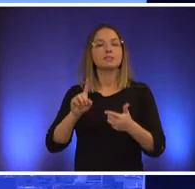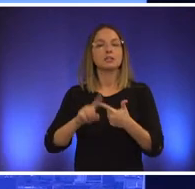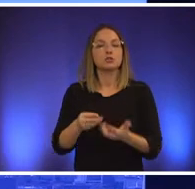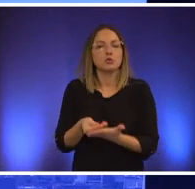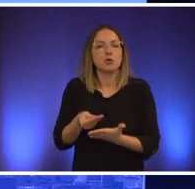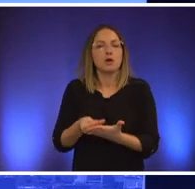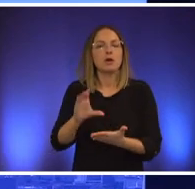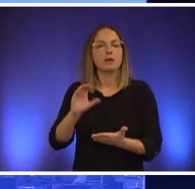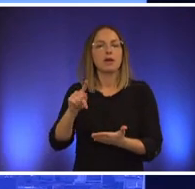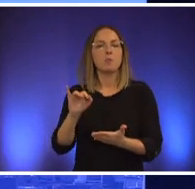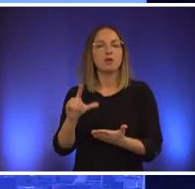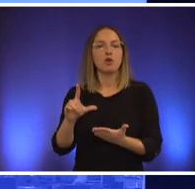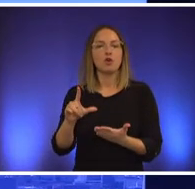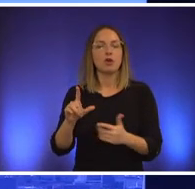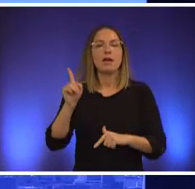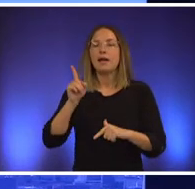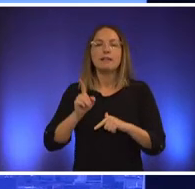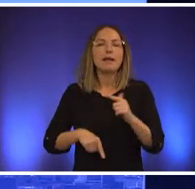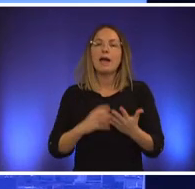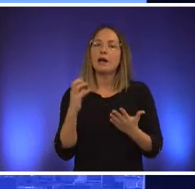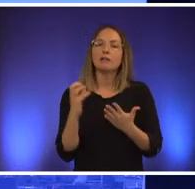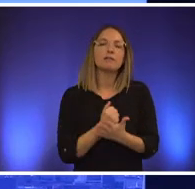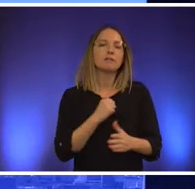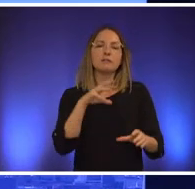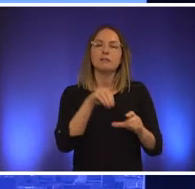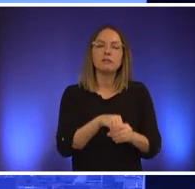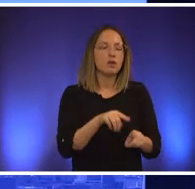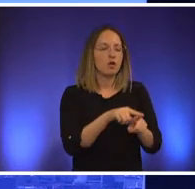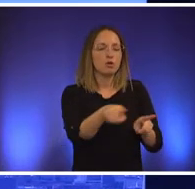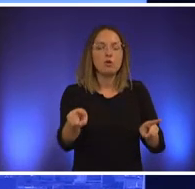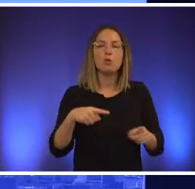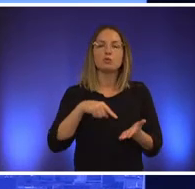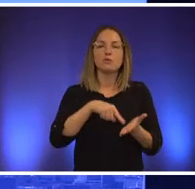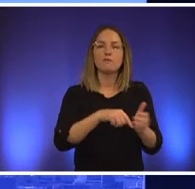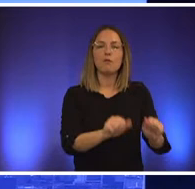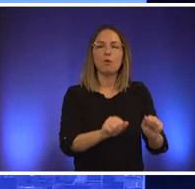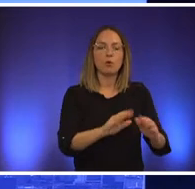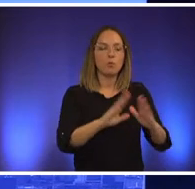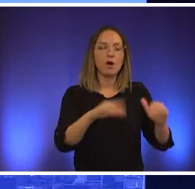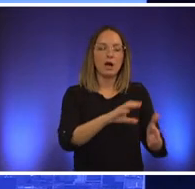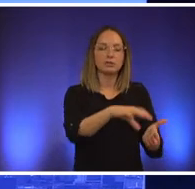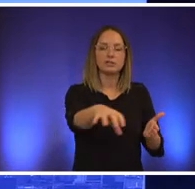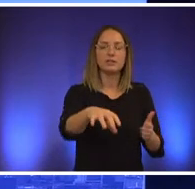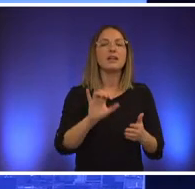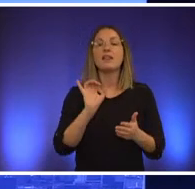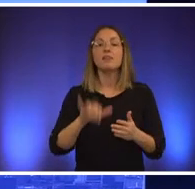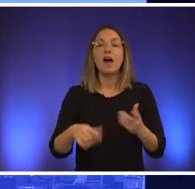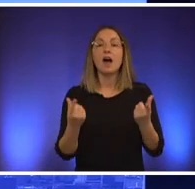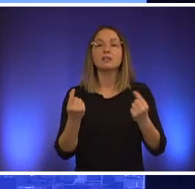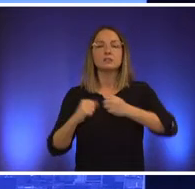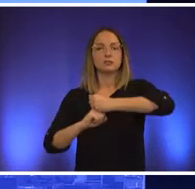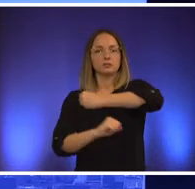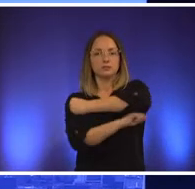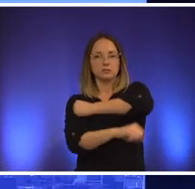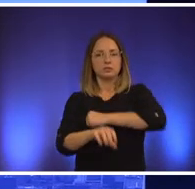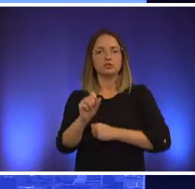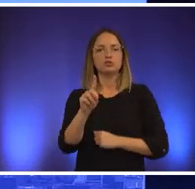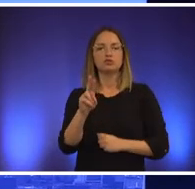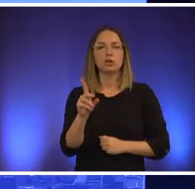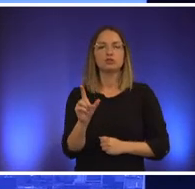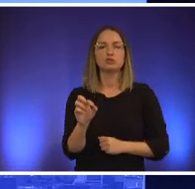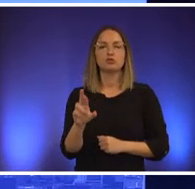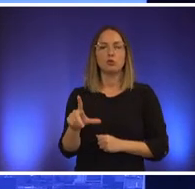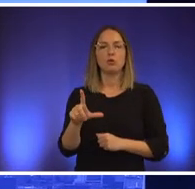of those affordable houses and and the problem with that of course is a structural problem so as we build out our